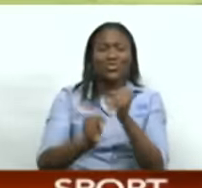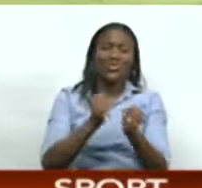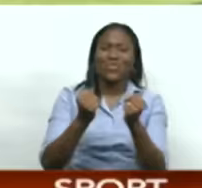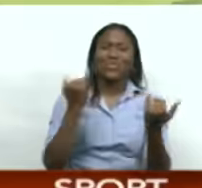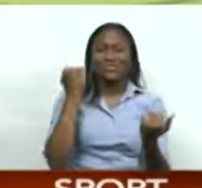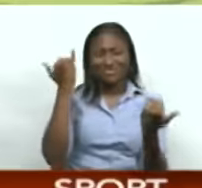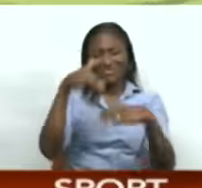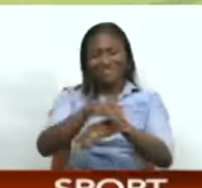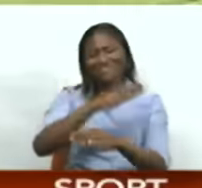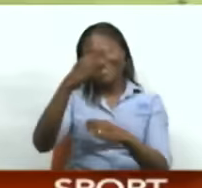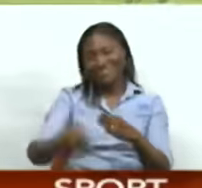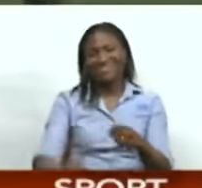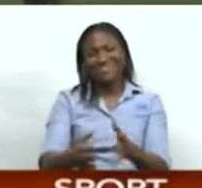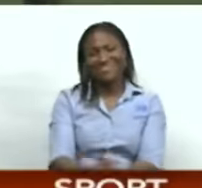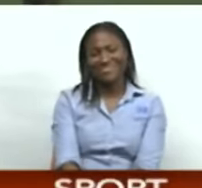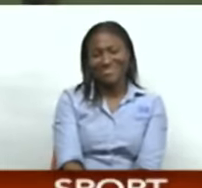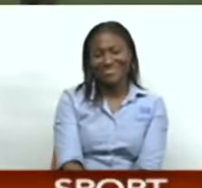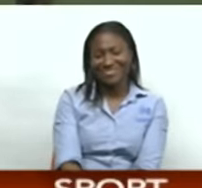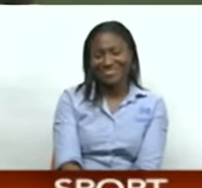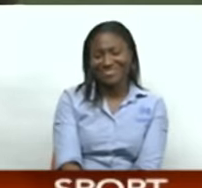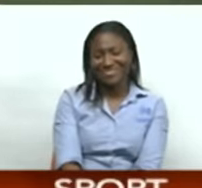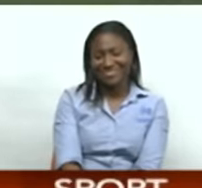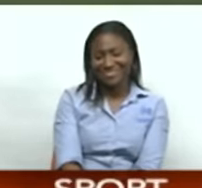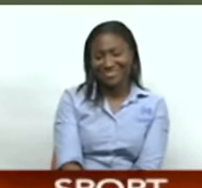In your CNC3 Sports Wrap.